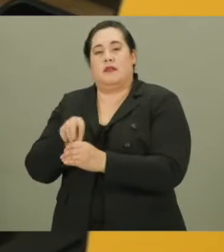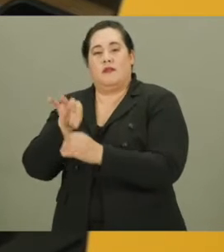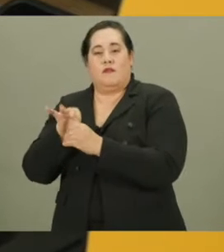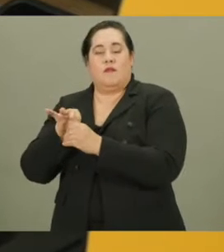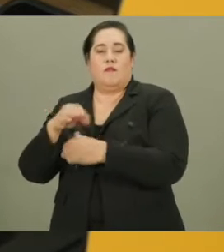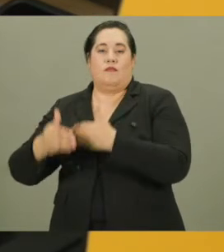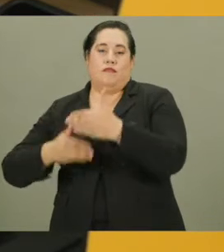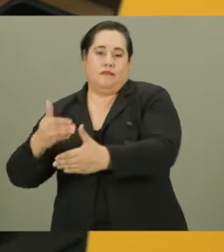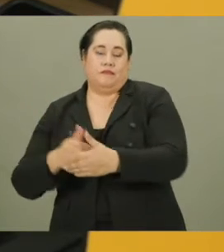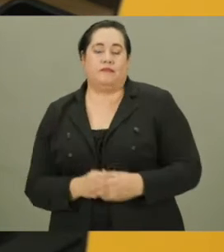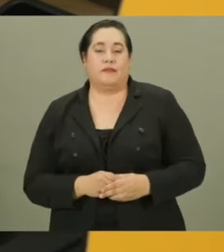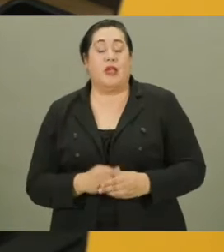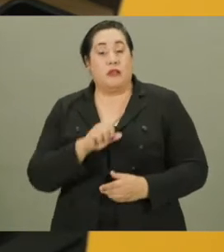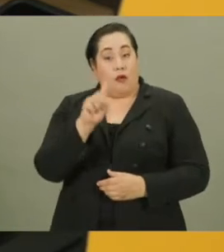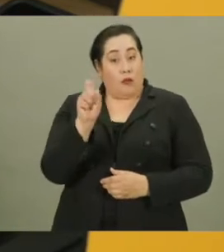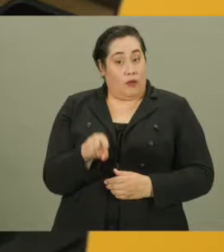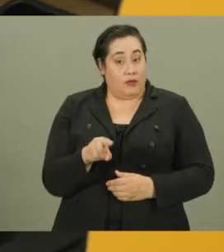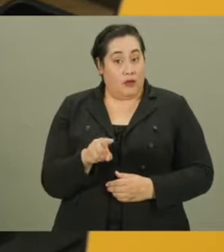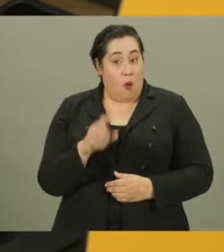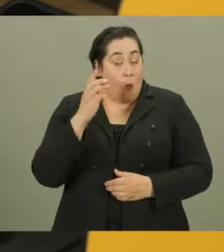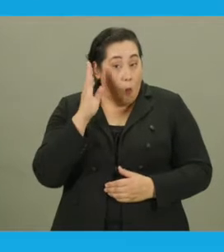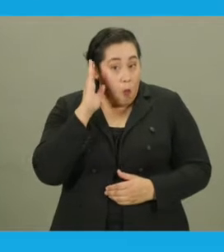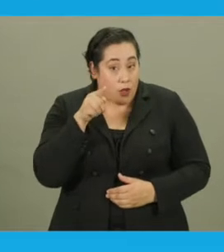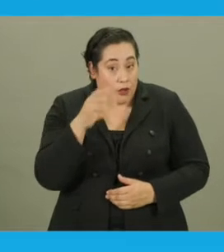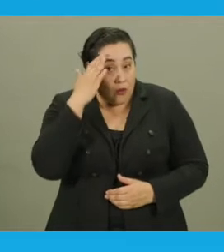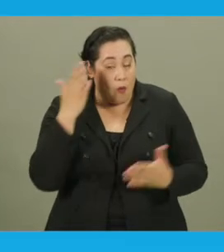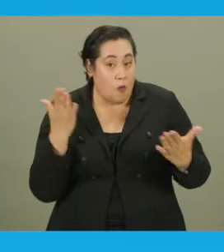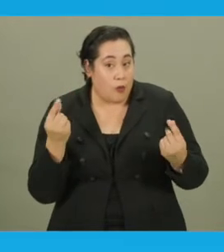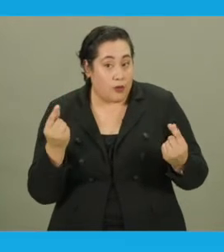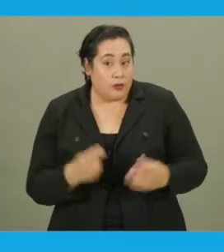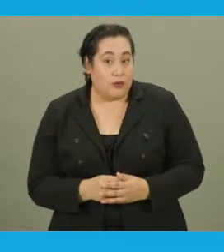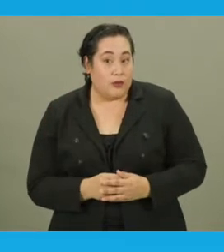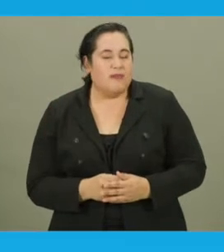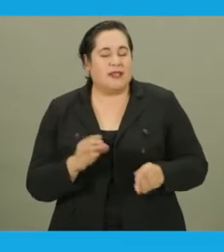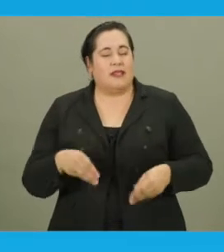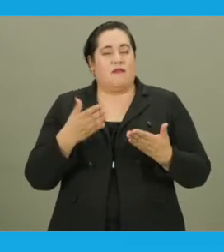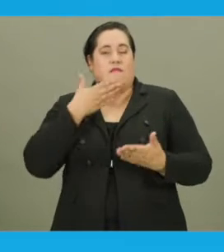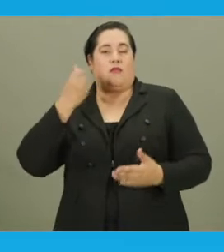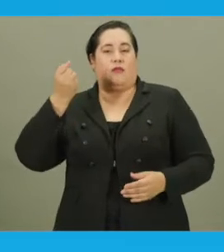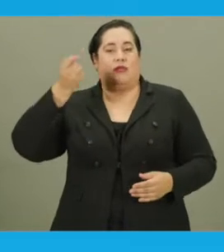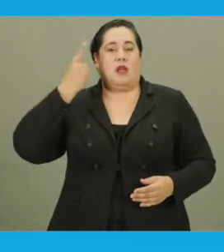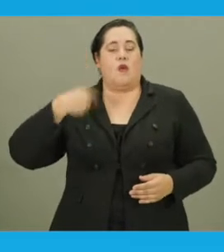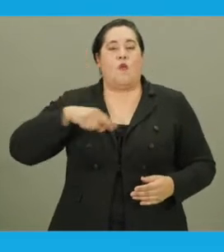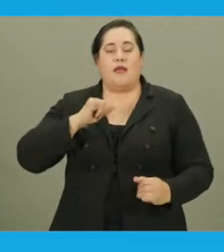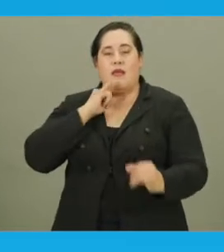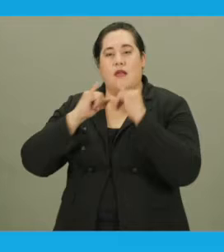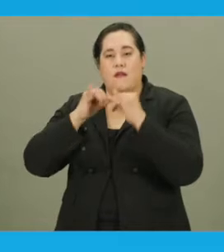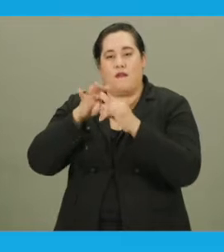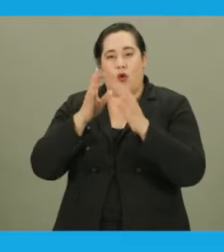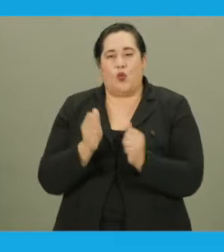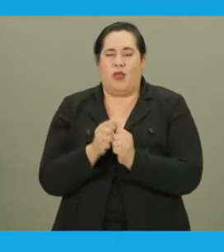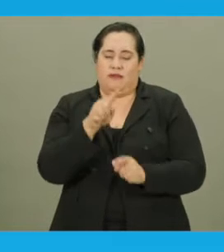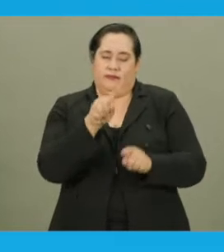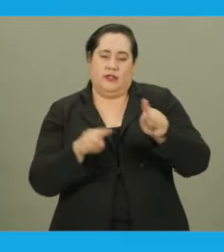participate in the electoral process. The question is, will you know what to do? To give you a better understanding, we